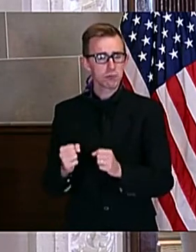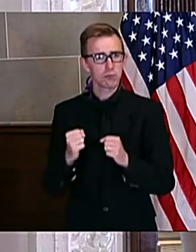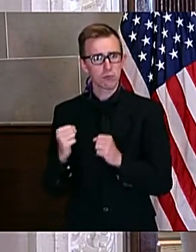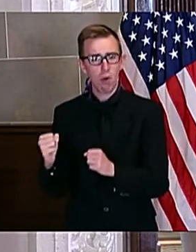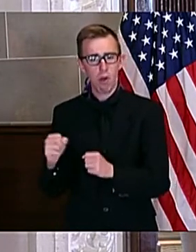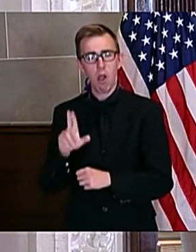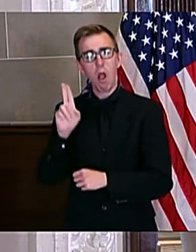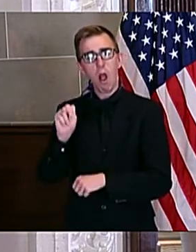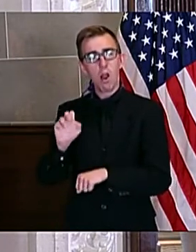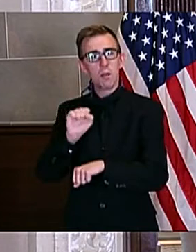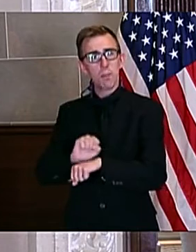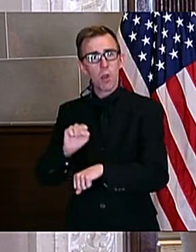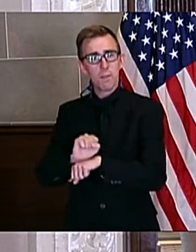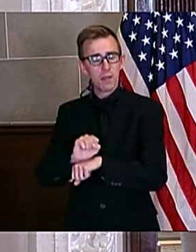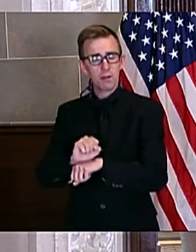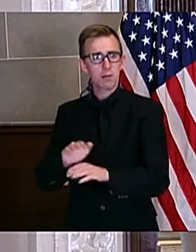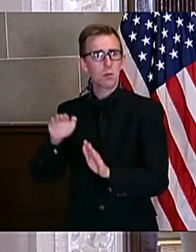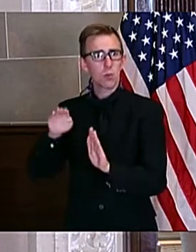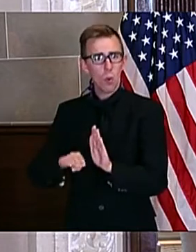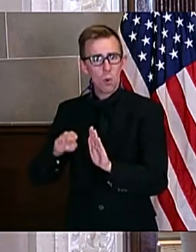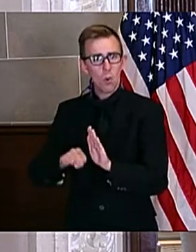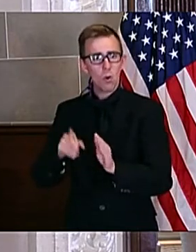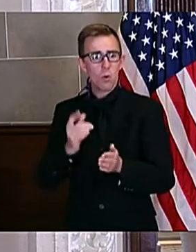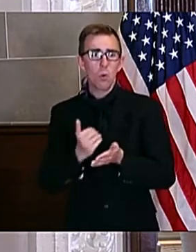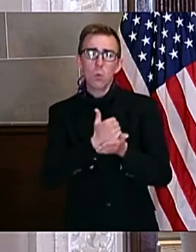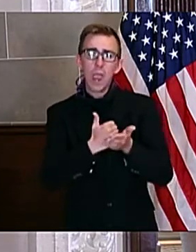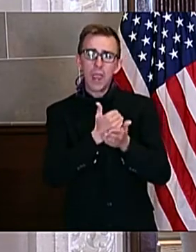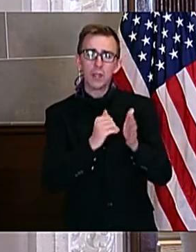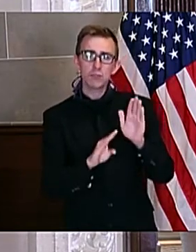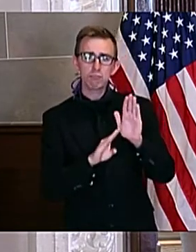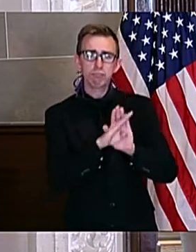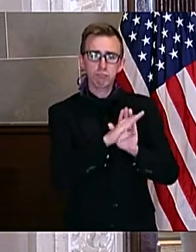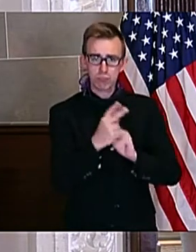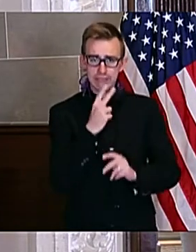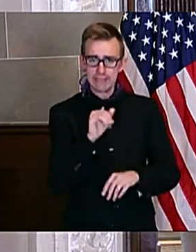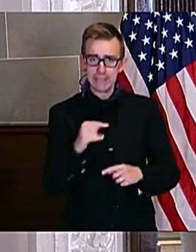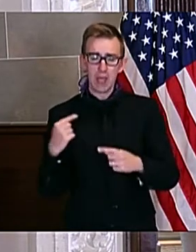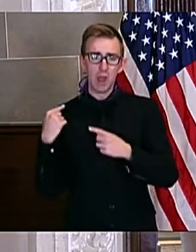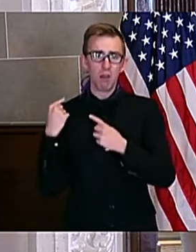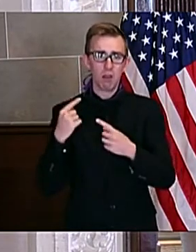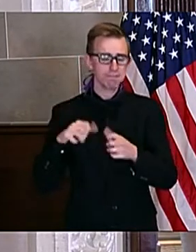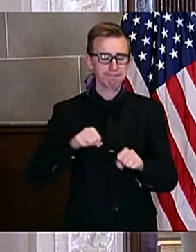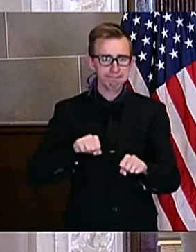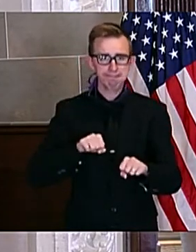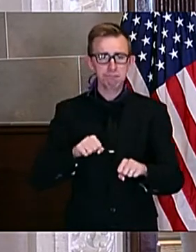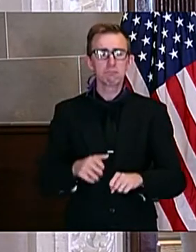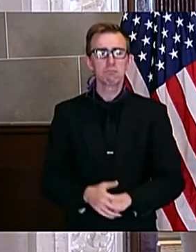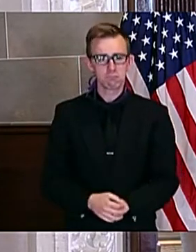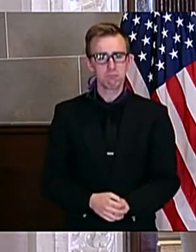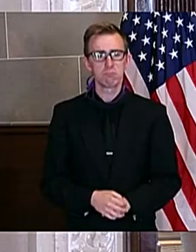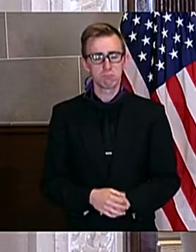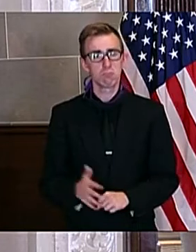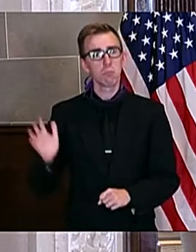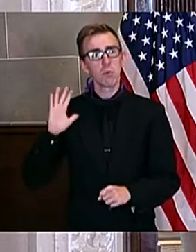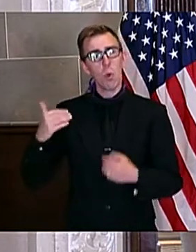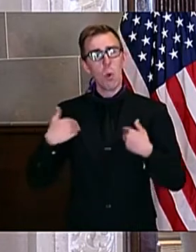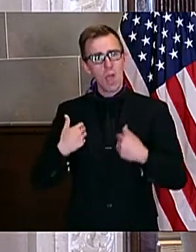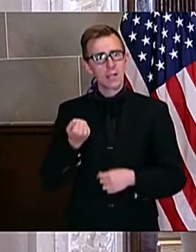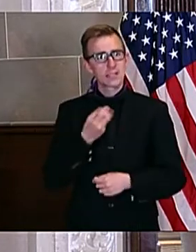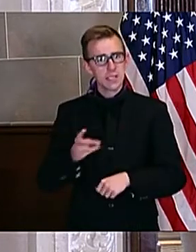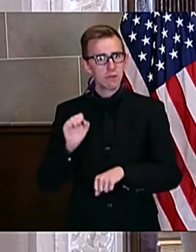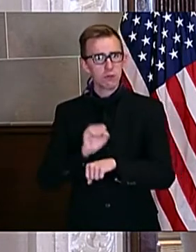unemployment and high-wage growth. We have, at it many times, had more jobs available